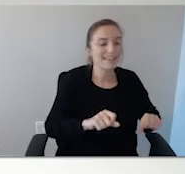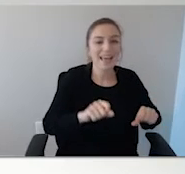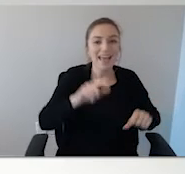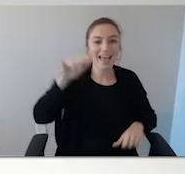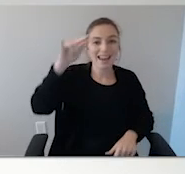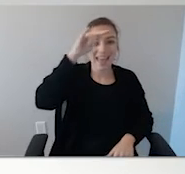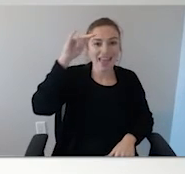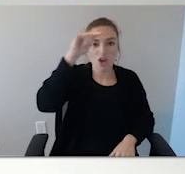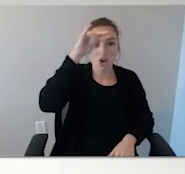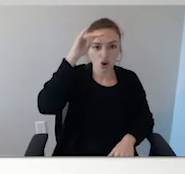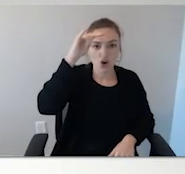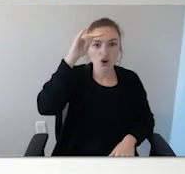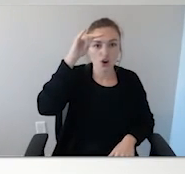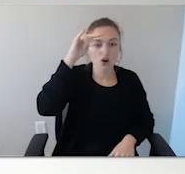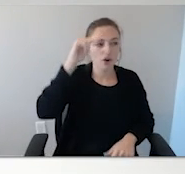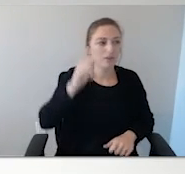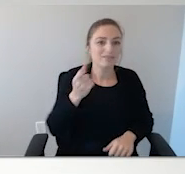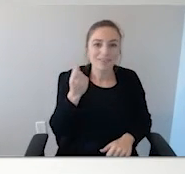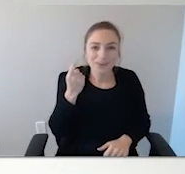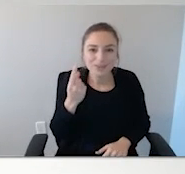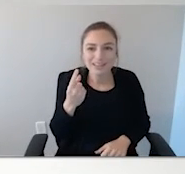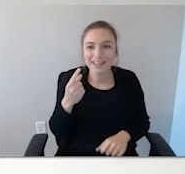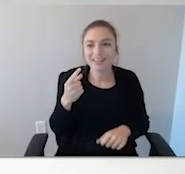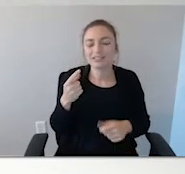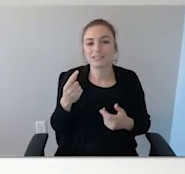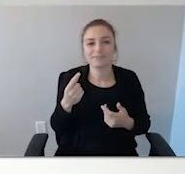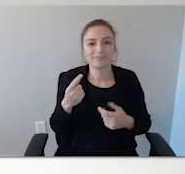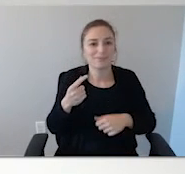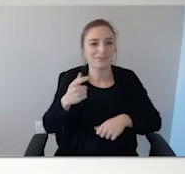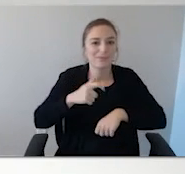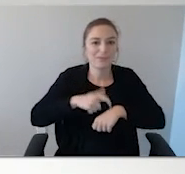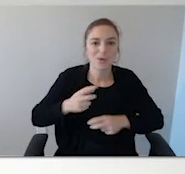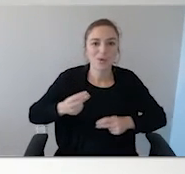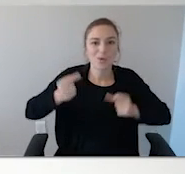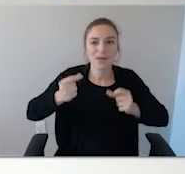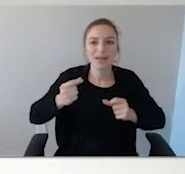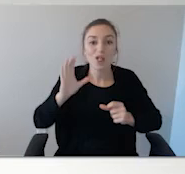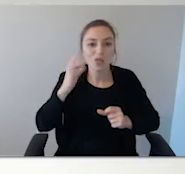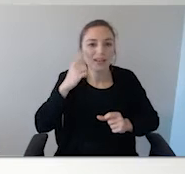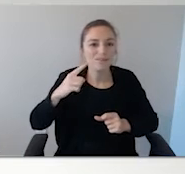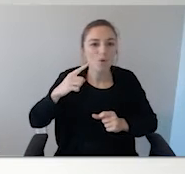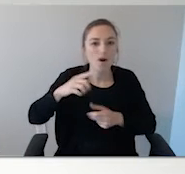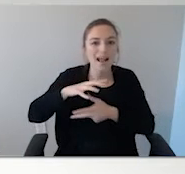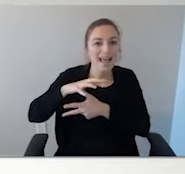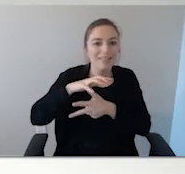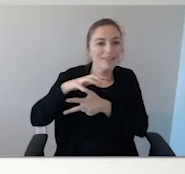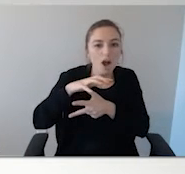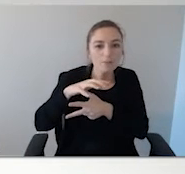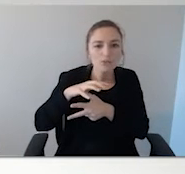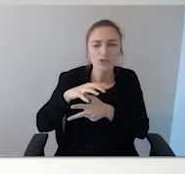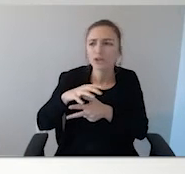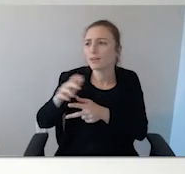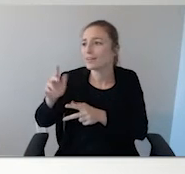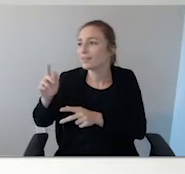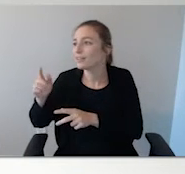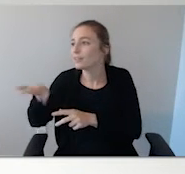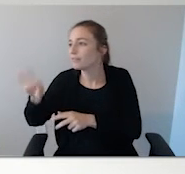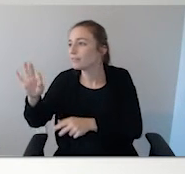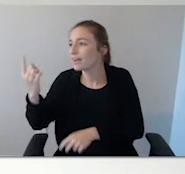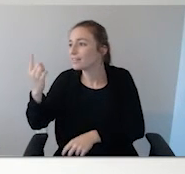getting a helicopter in a timely manner, and getting someone available to fly the helicopter,